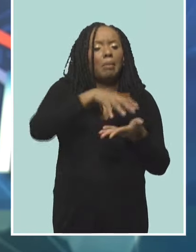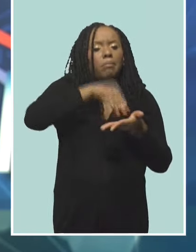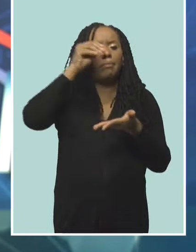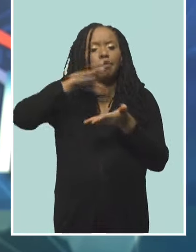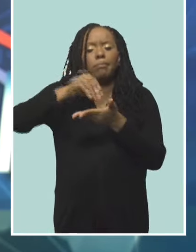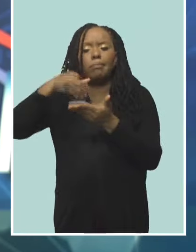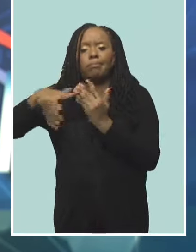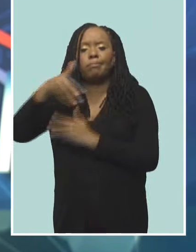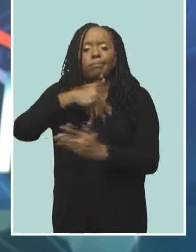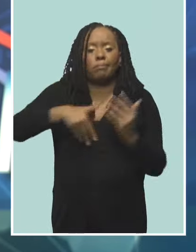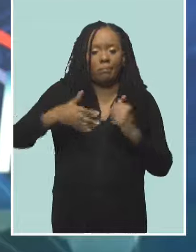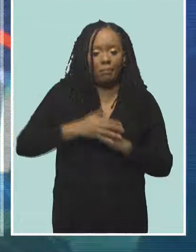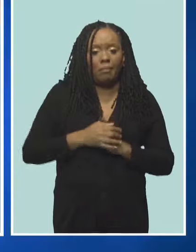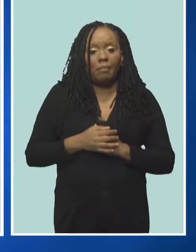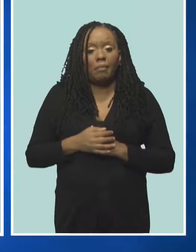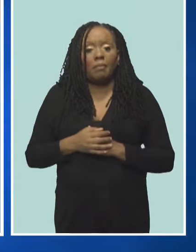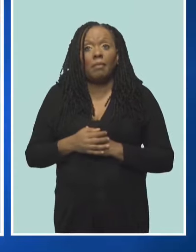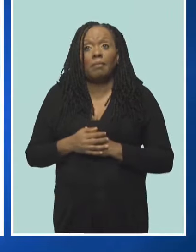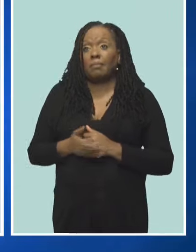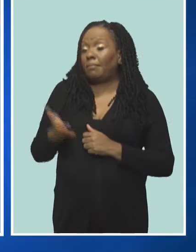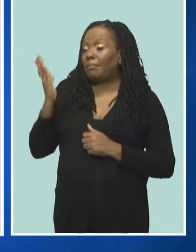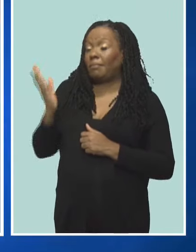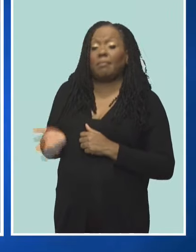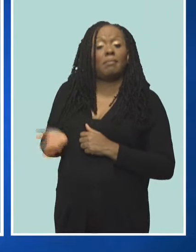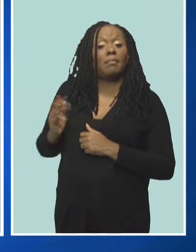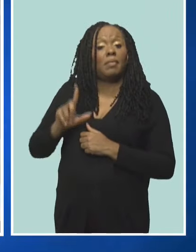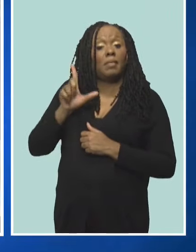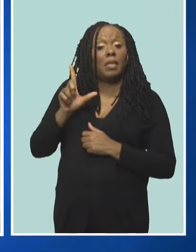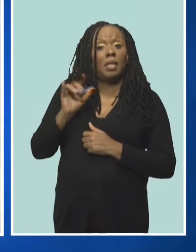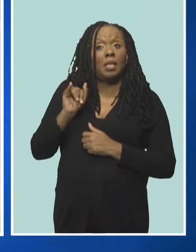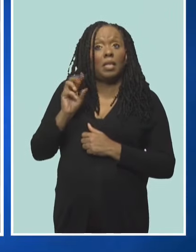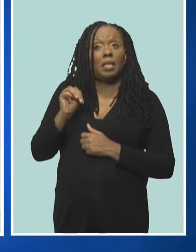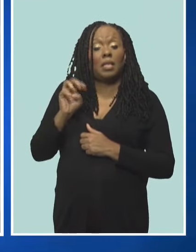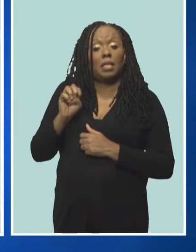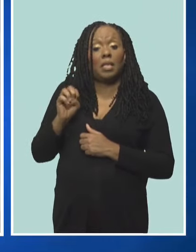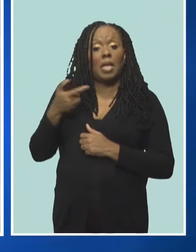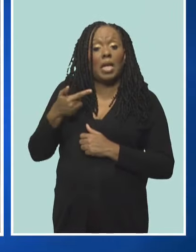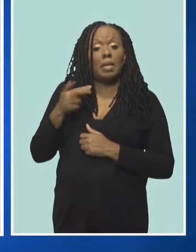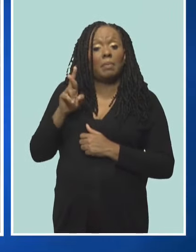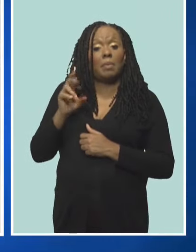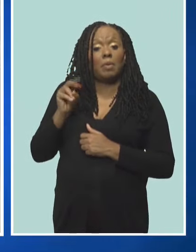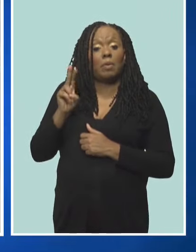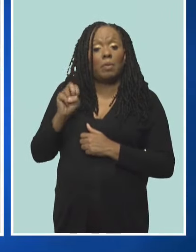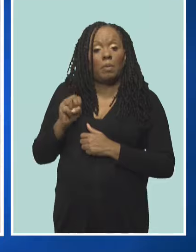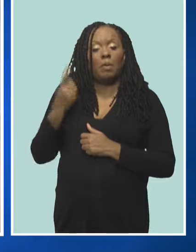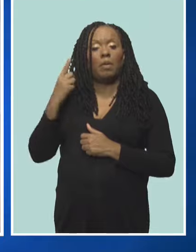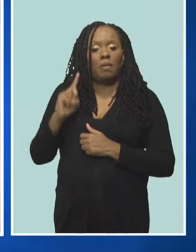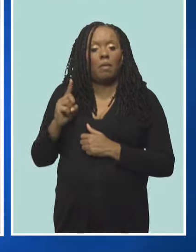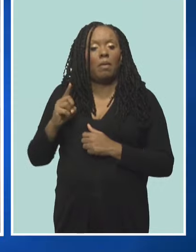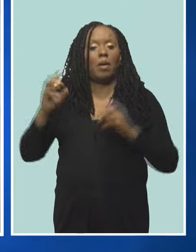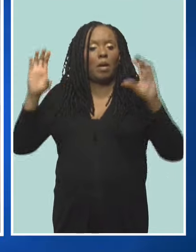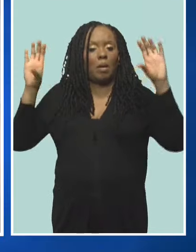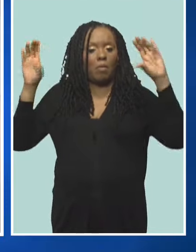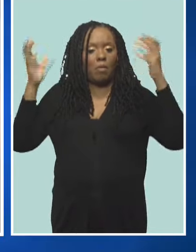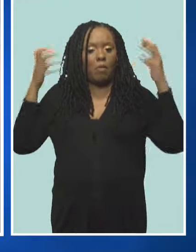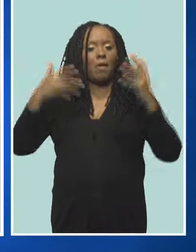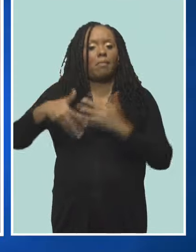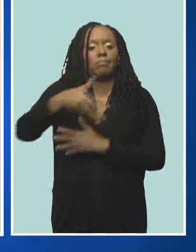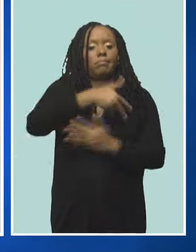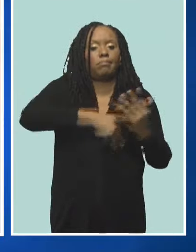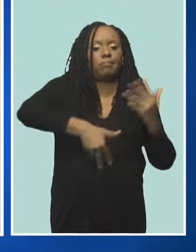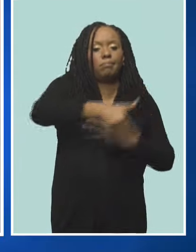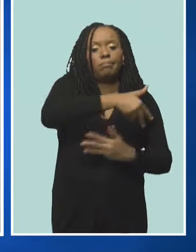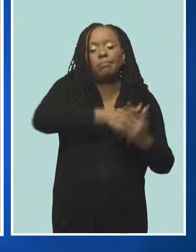Several were invited to the Lime Grove Lifestyle Centre in St. James for a networked YES crop over mix and mingle, an event which